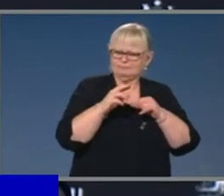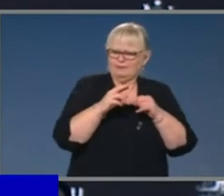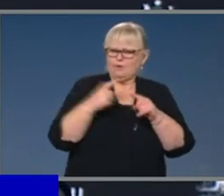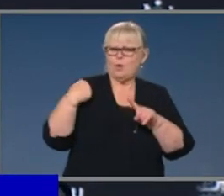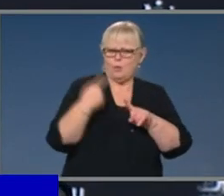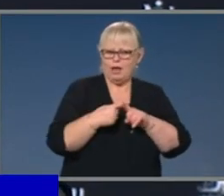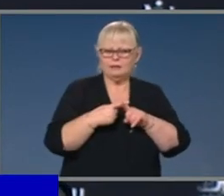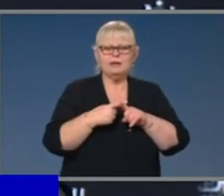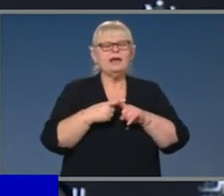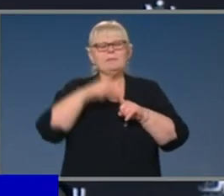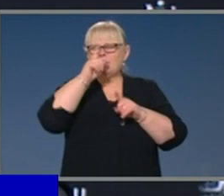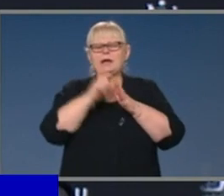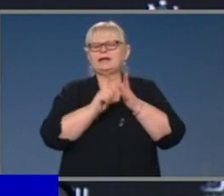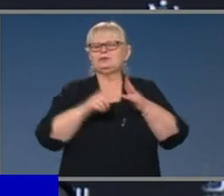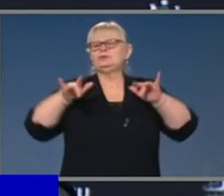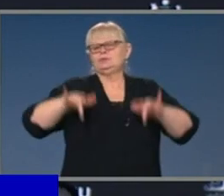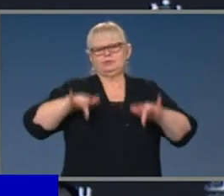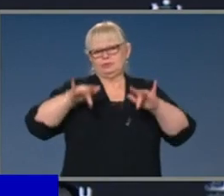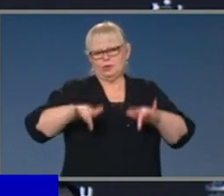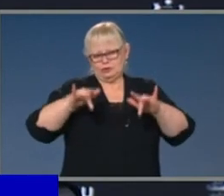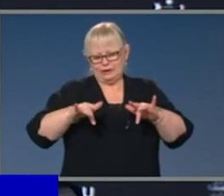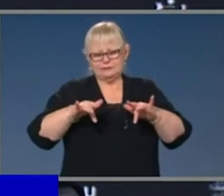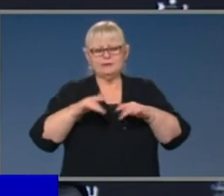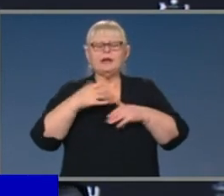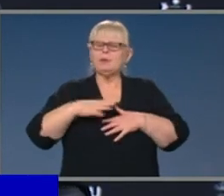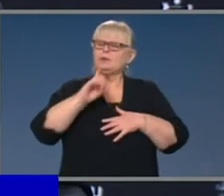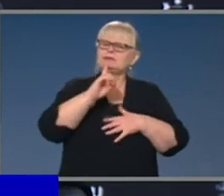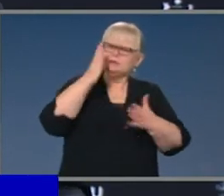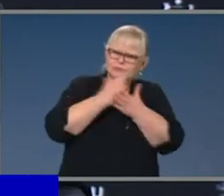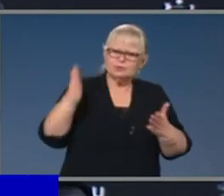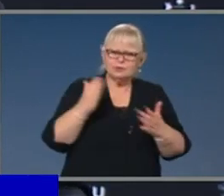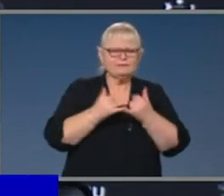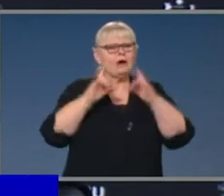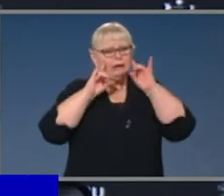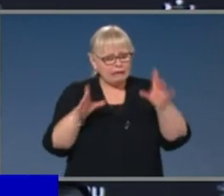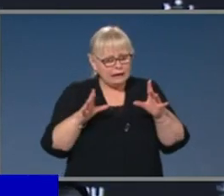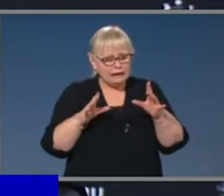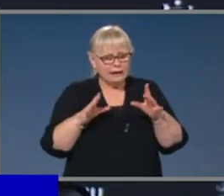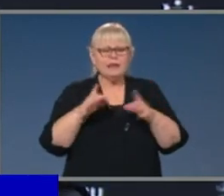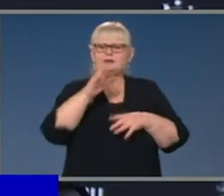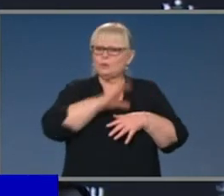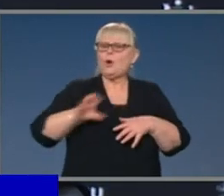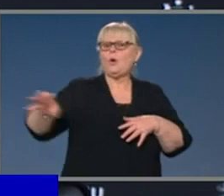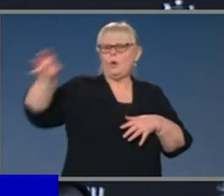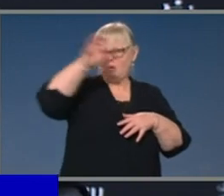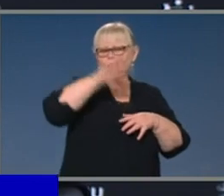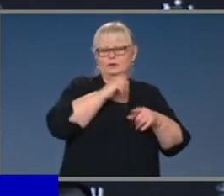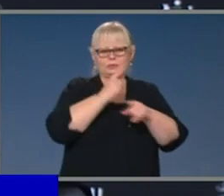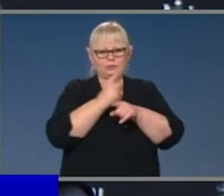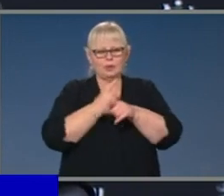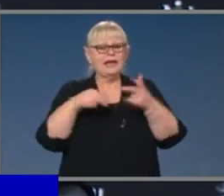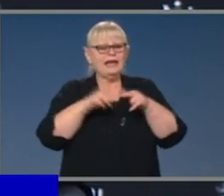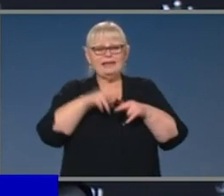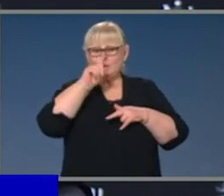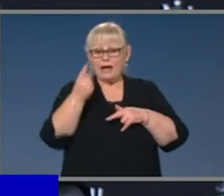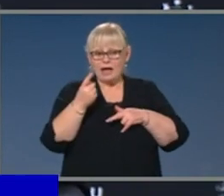advance on those proposals. But I made one thing very clear to the states and territories today. If you can't